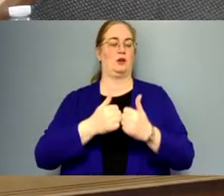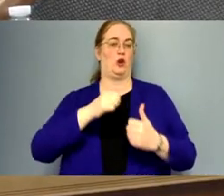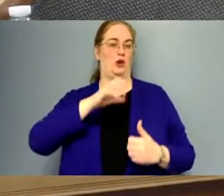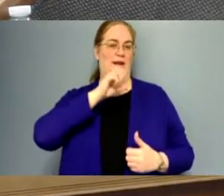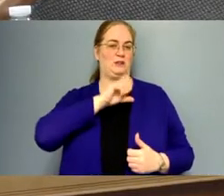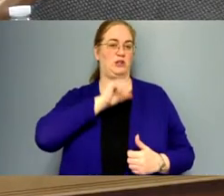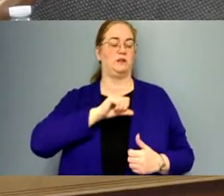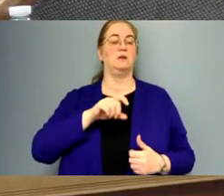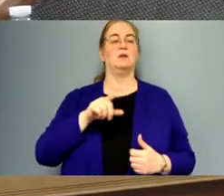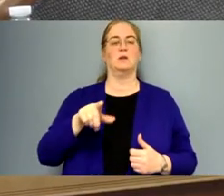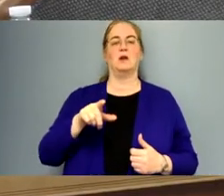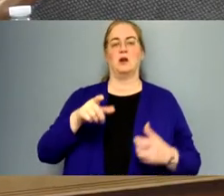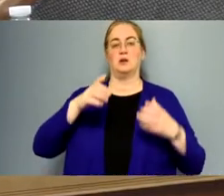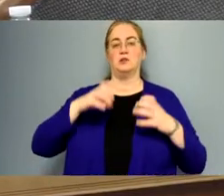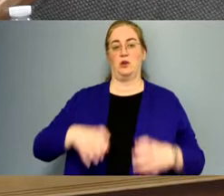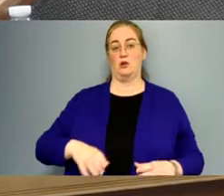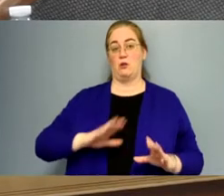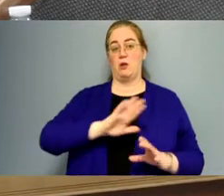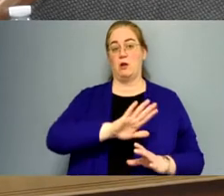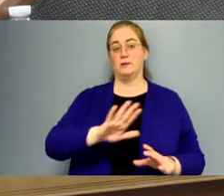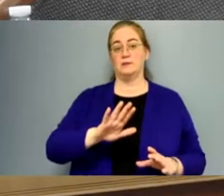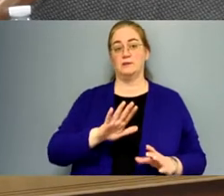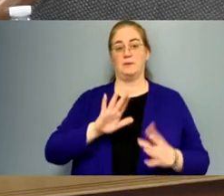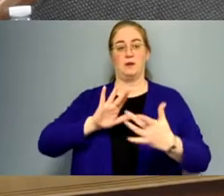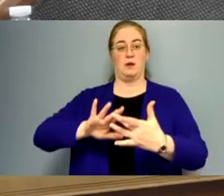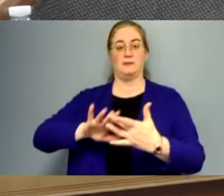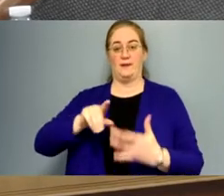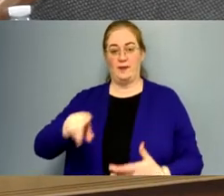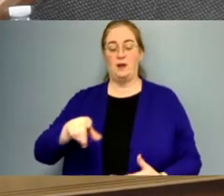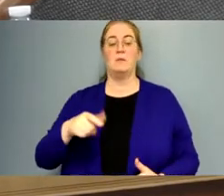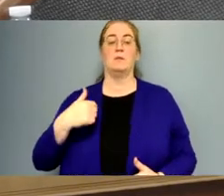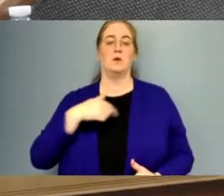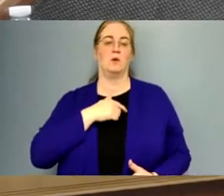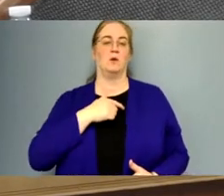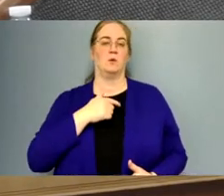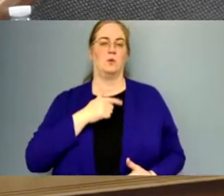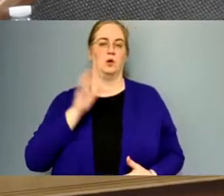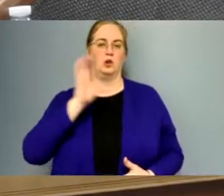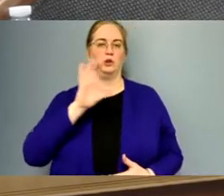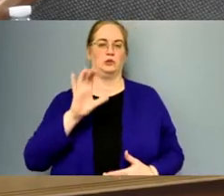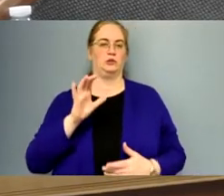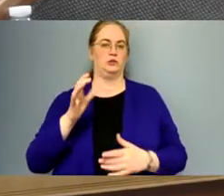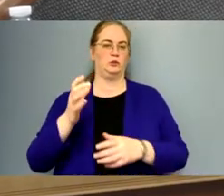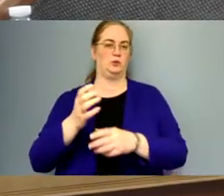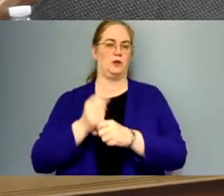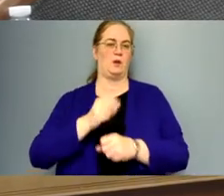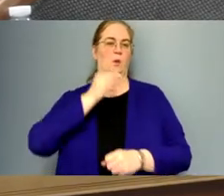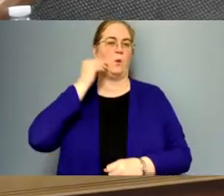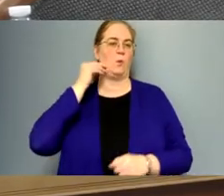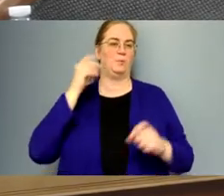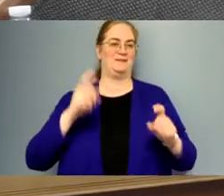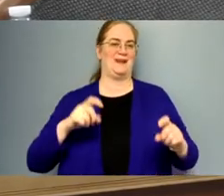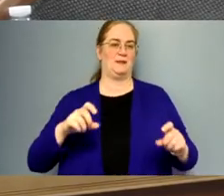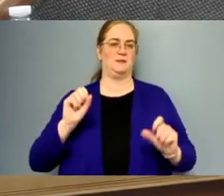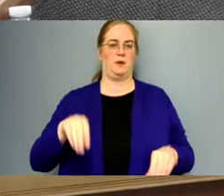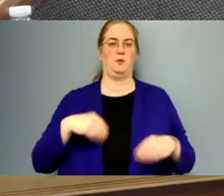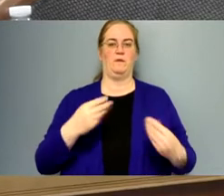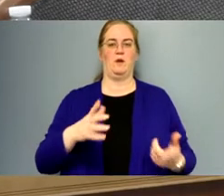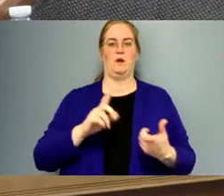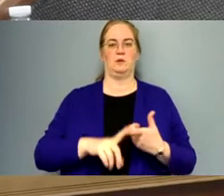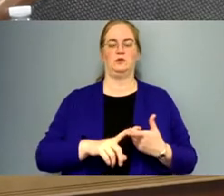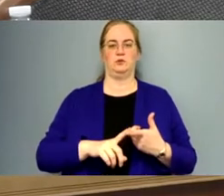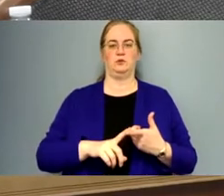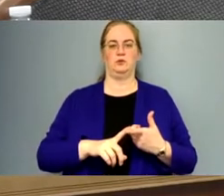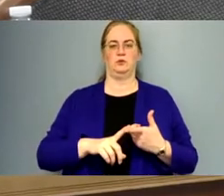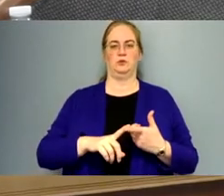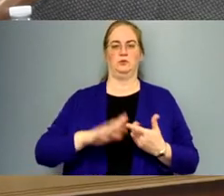or their, um, clients have been, um, contacting them. And we're, um, looking to secure home tests to be able to provide to offset some